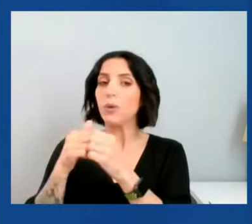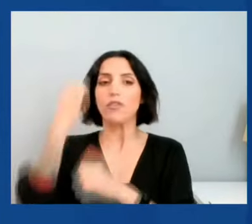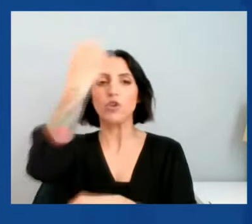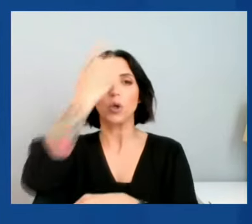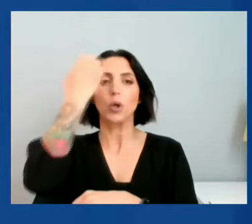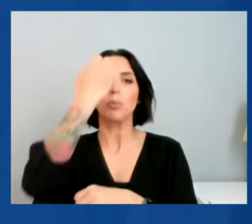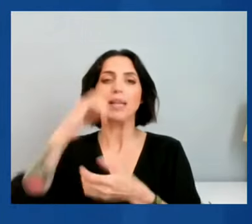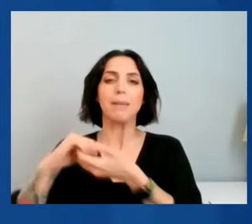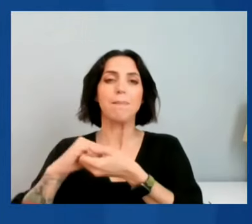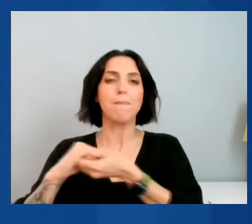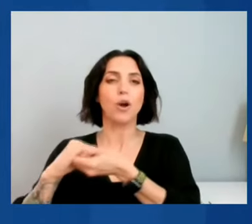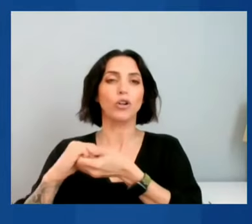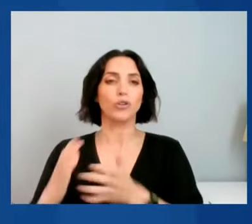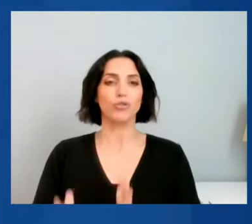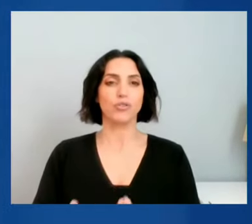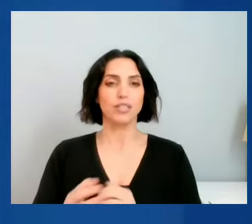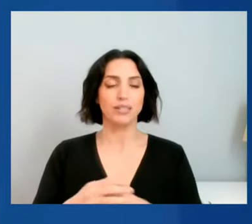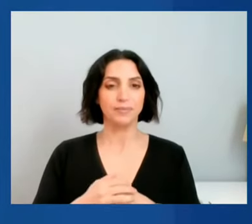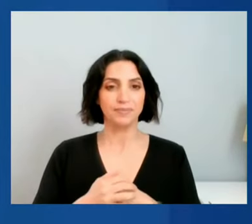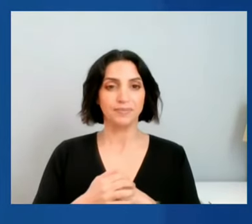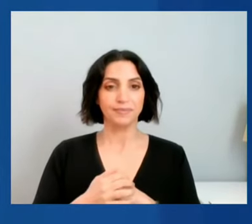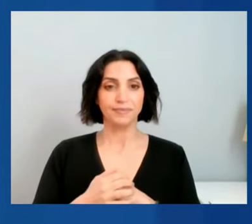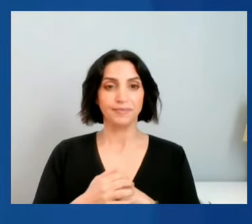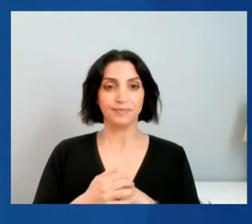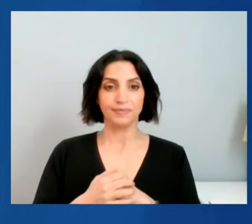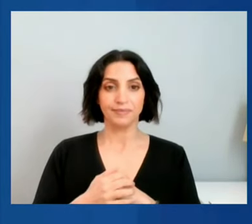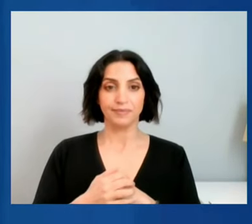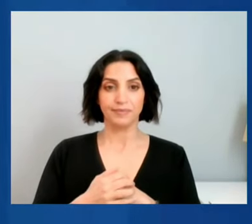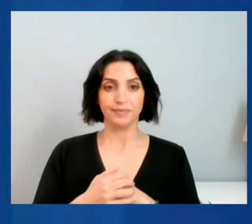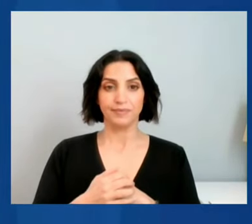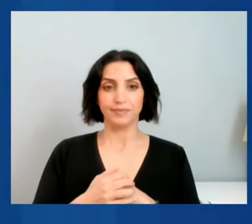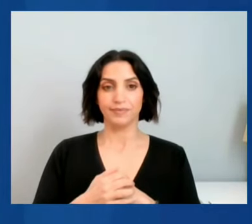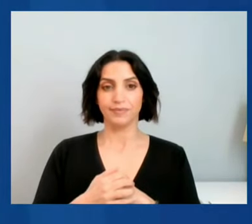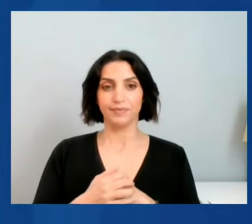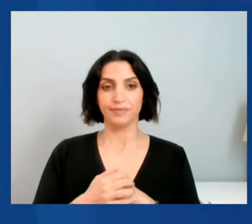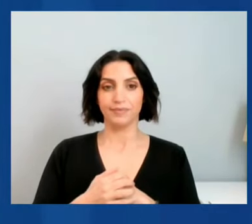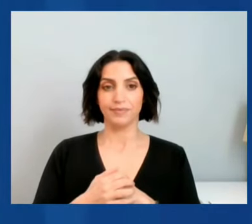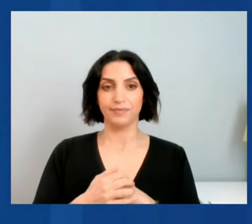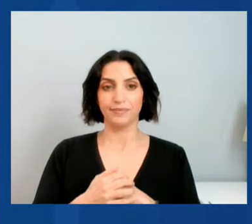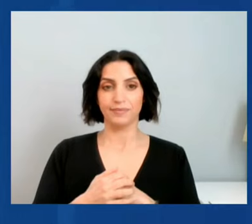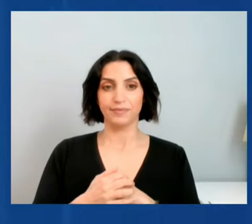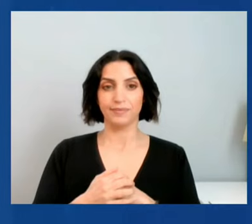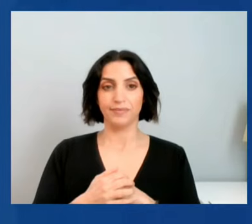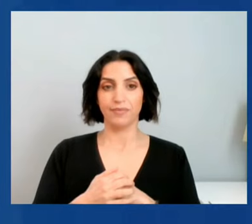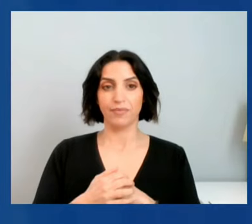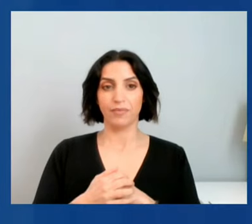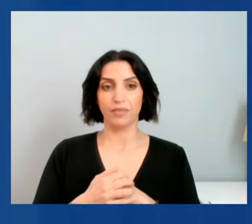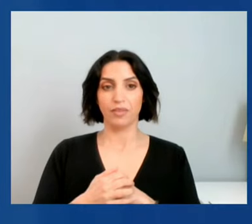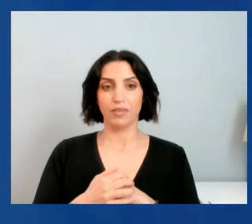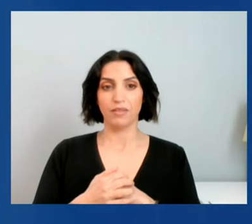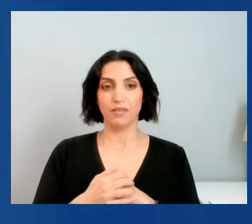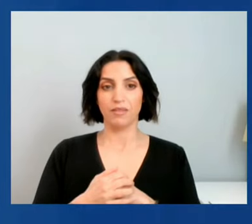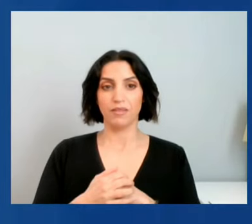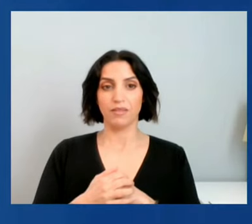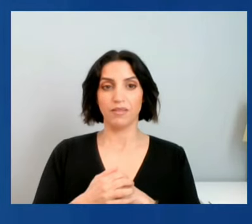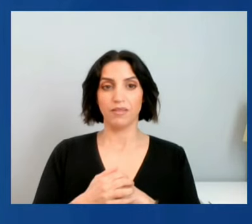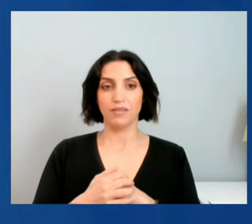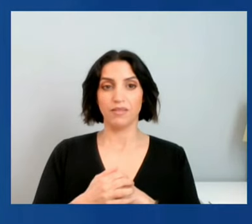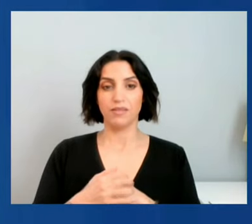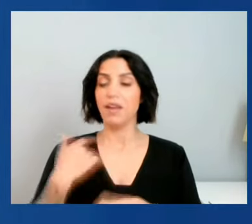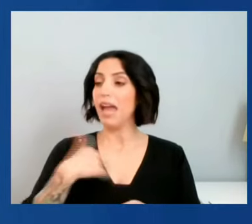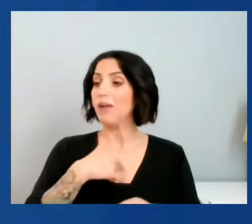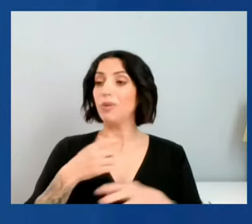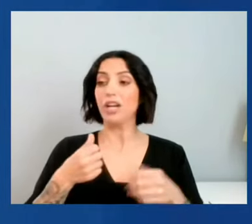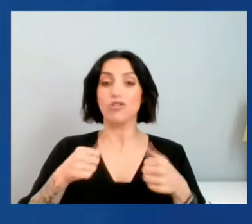we're doing so in the international institutions to promote greater climate finance,